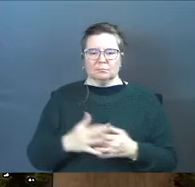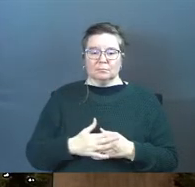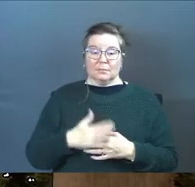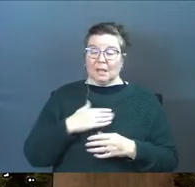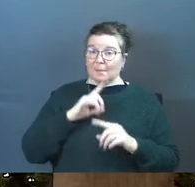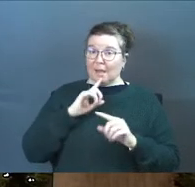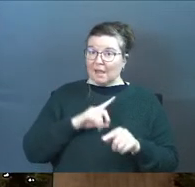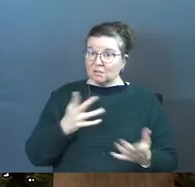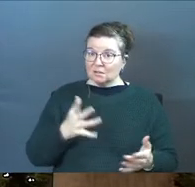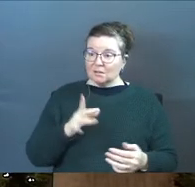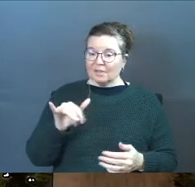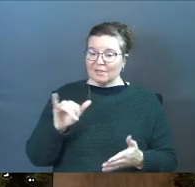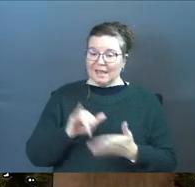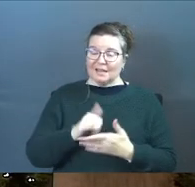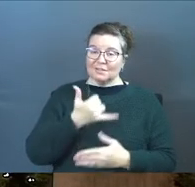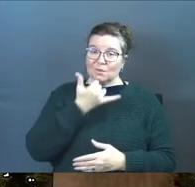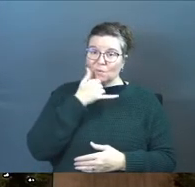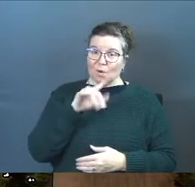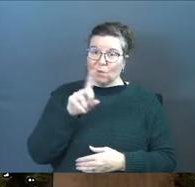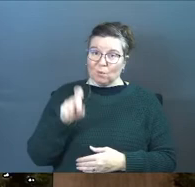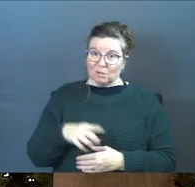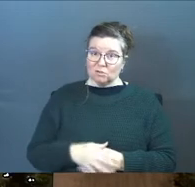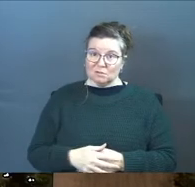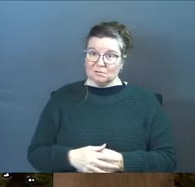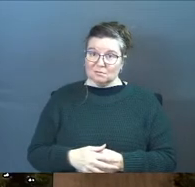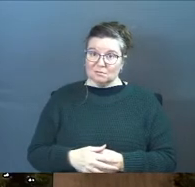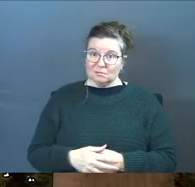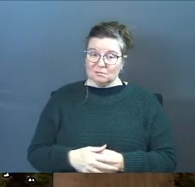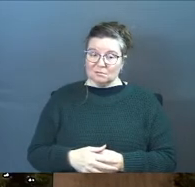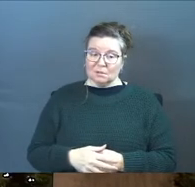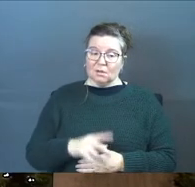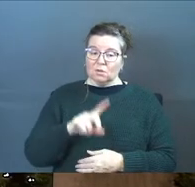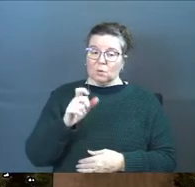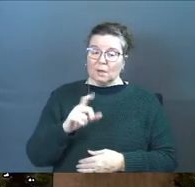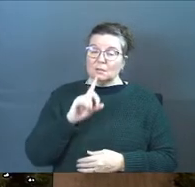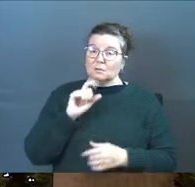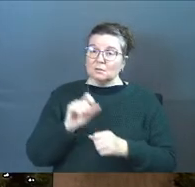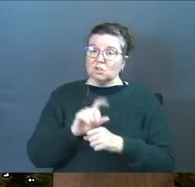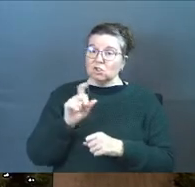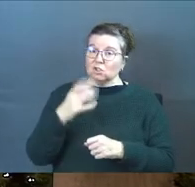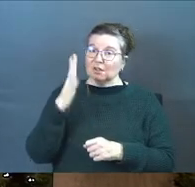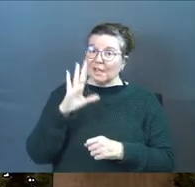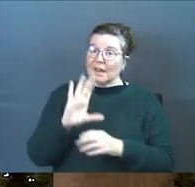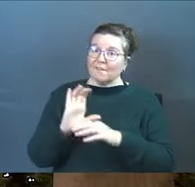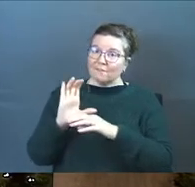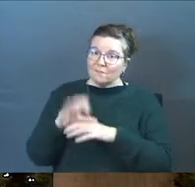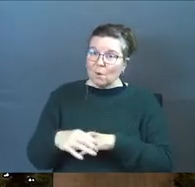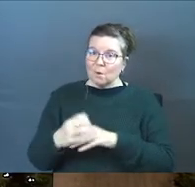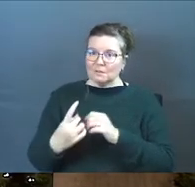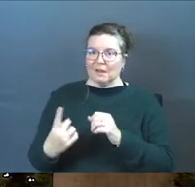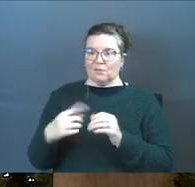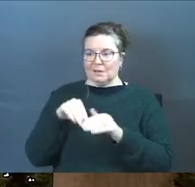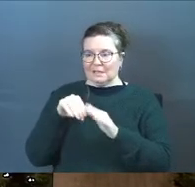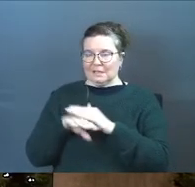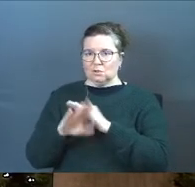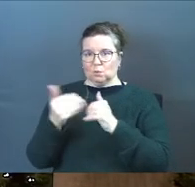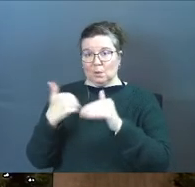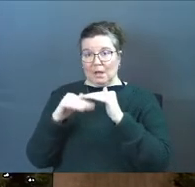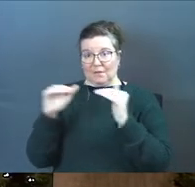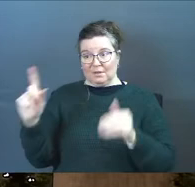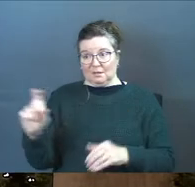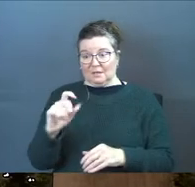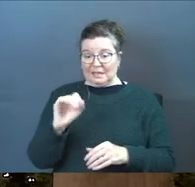my answer to that would be that that's the wrong question the question is should God force everybody into heaven